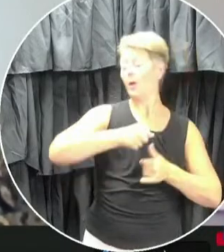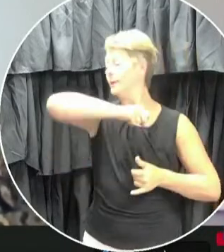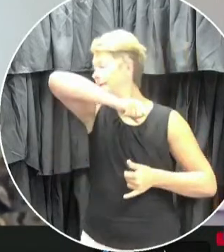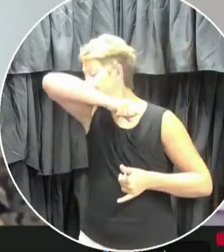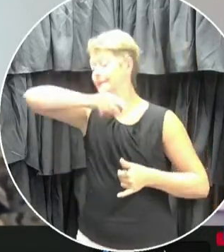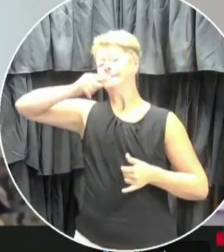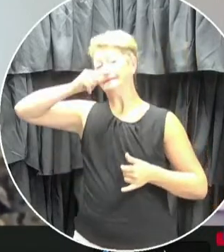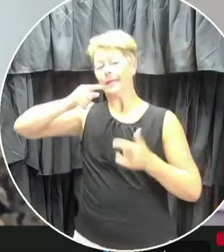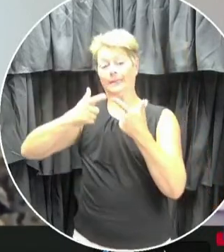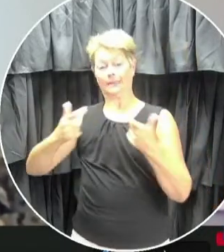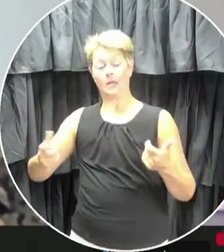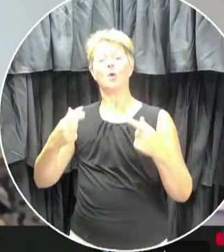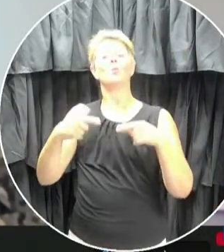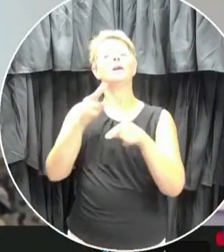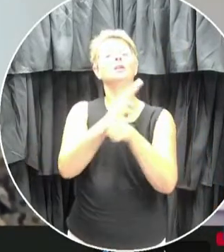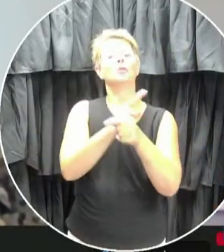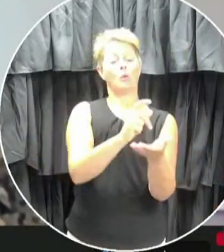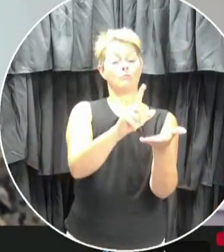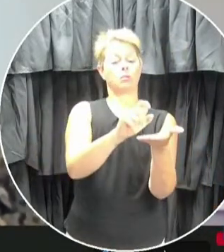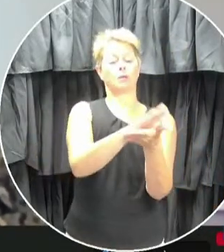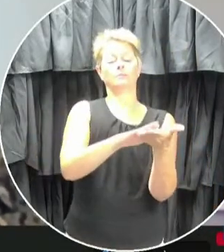and when to use hand sanitizer.